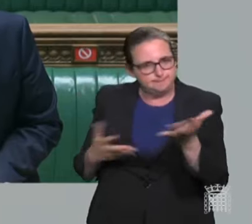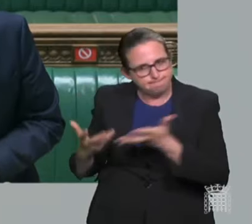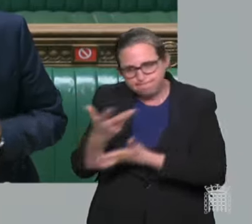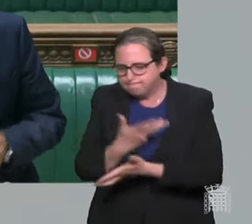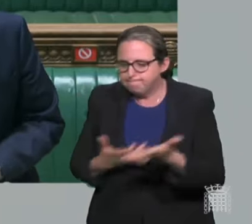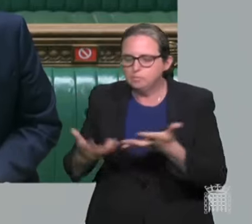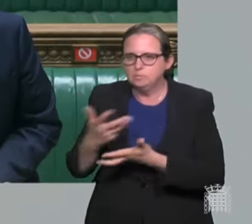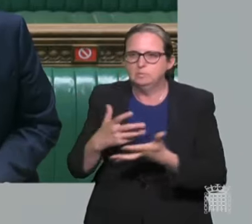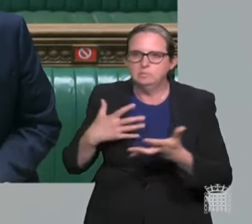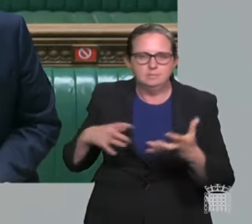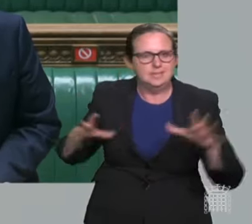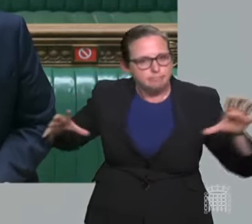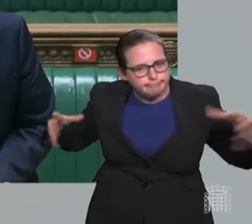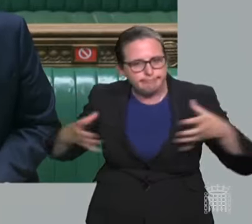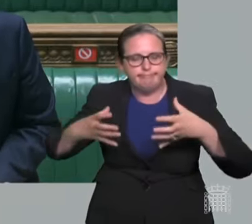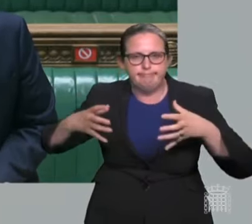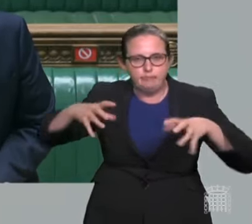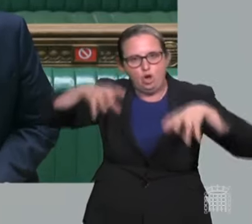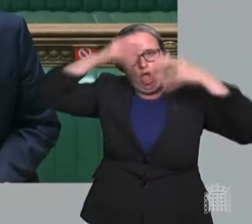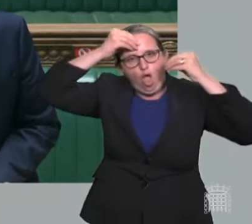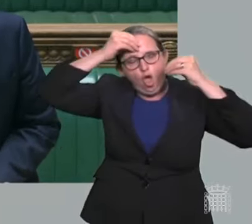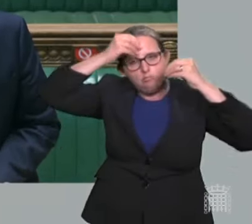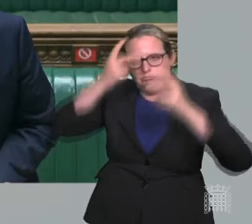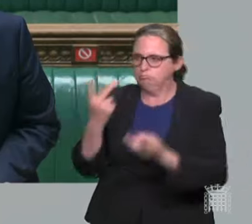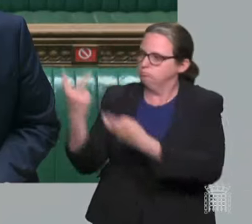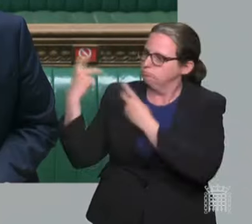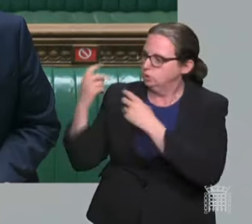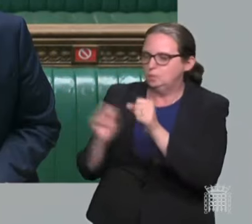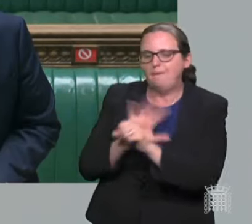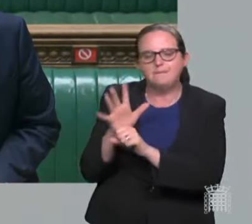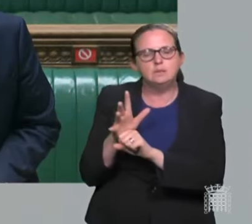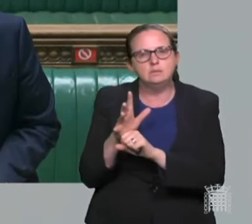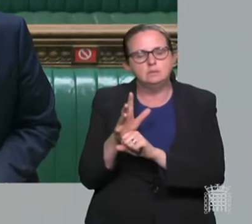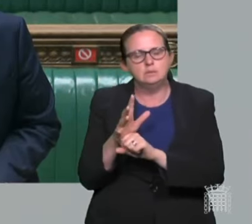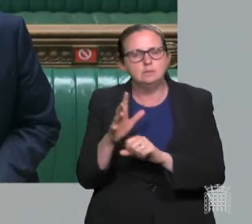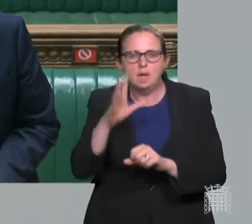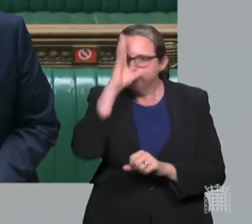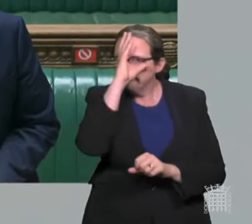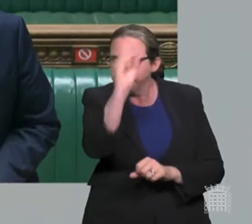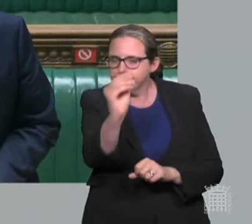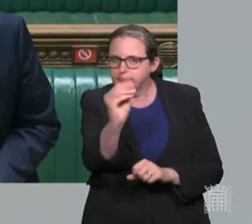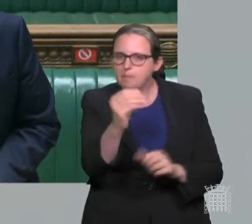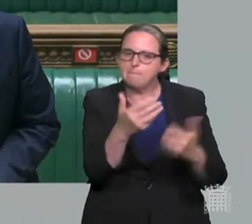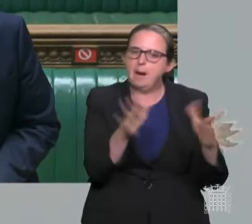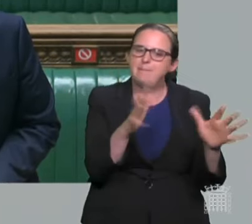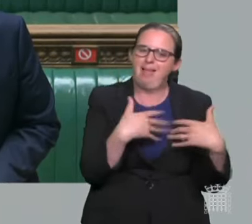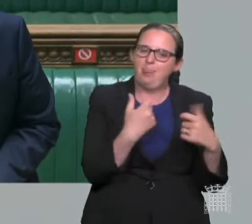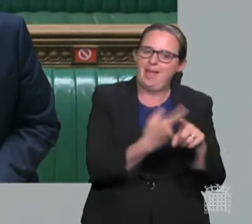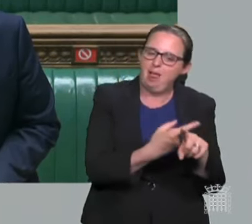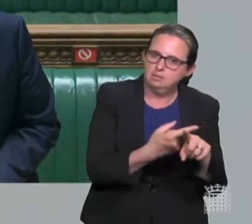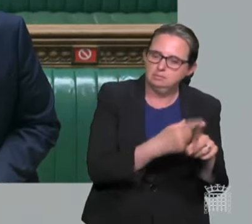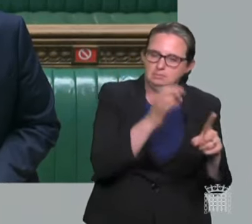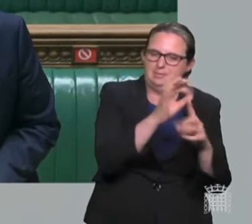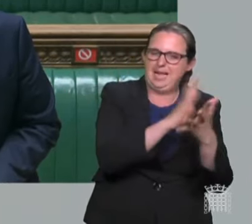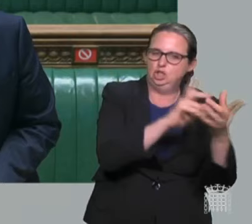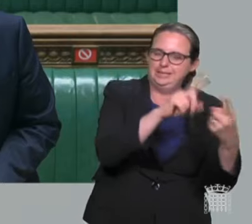more. We do need to all collectively learn from this, and I want to give the assurance that I know that the Public Health England and the CMO, the